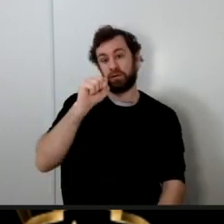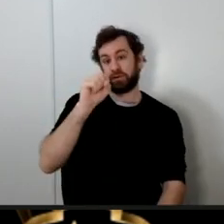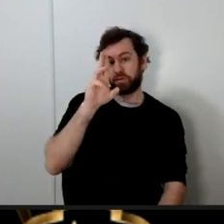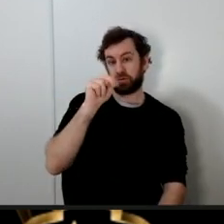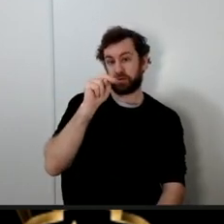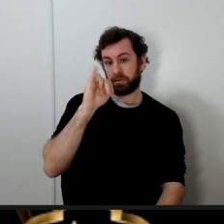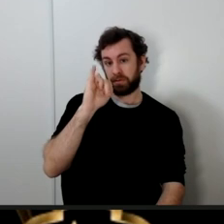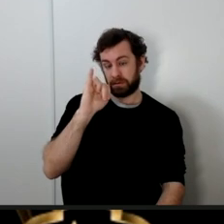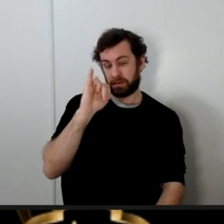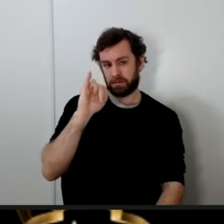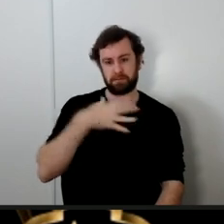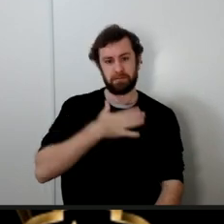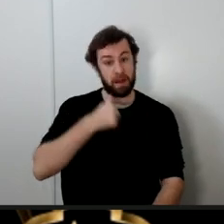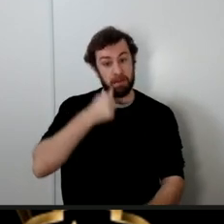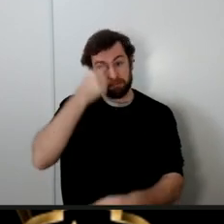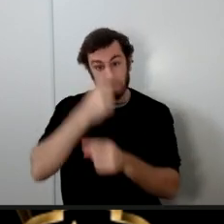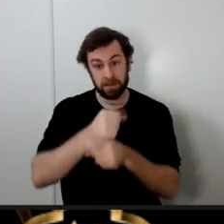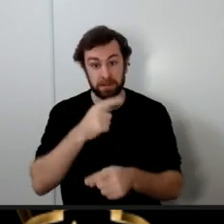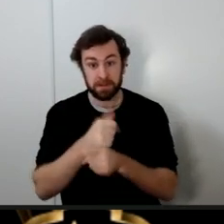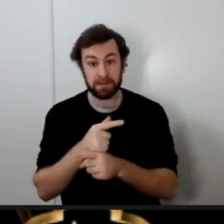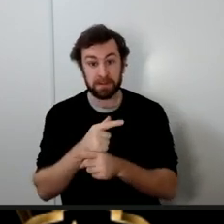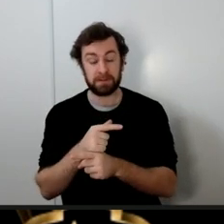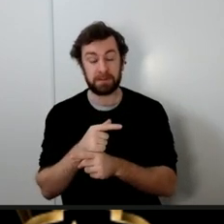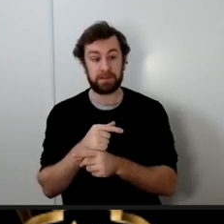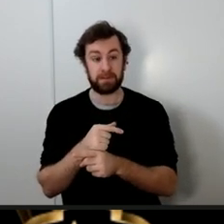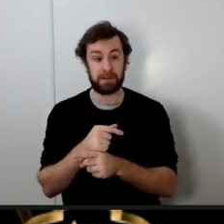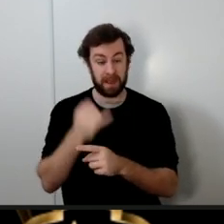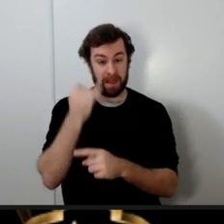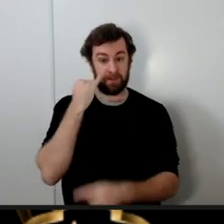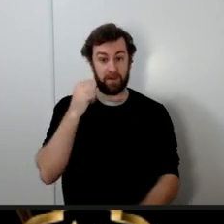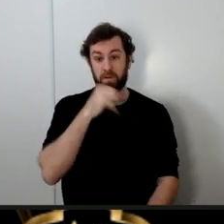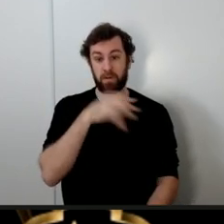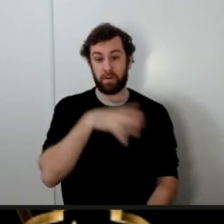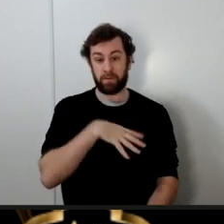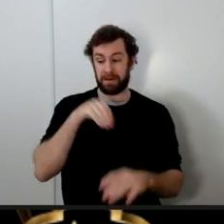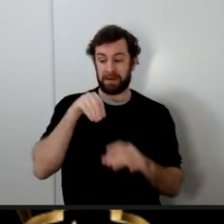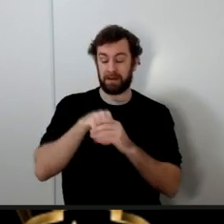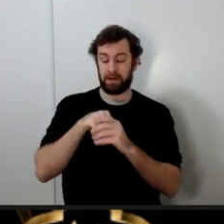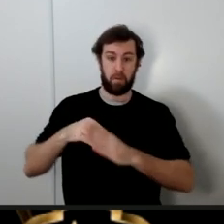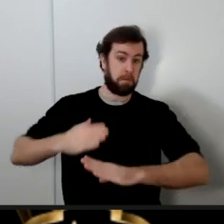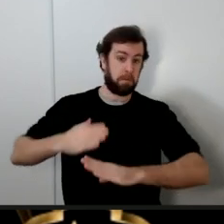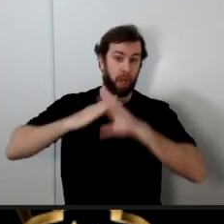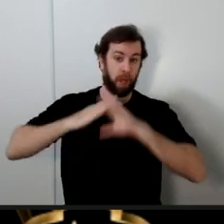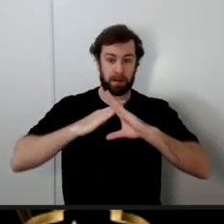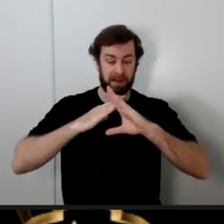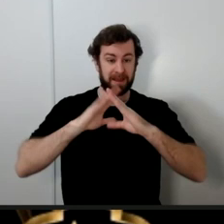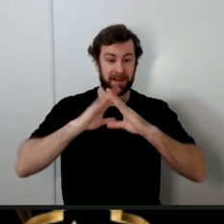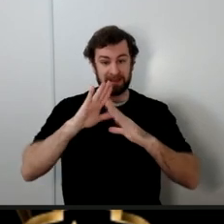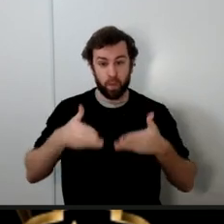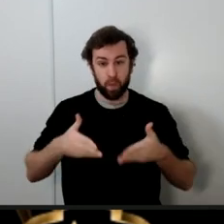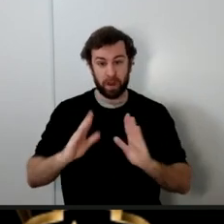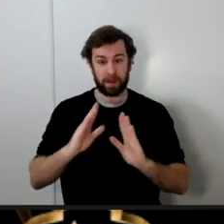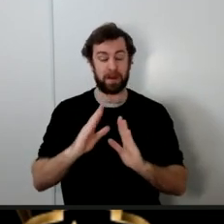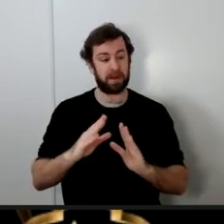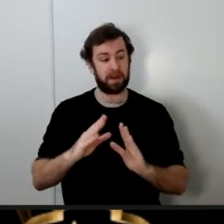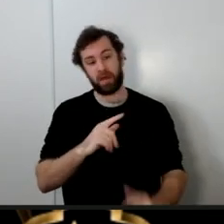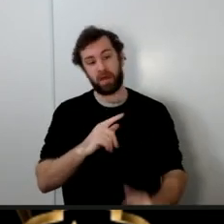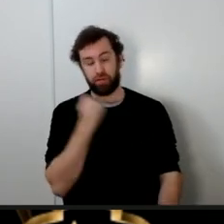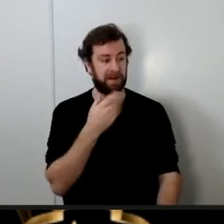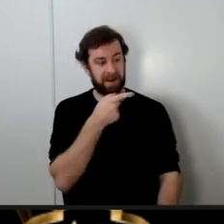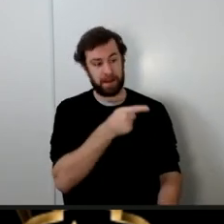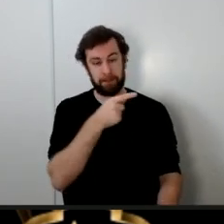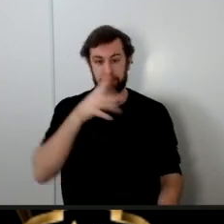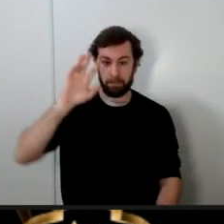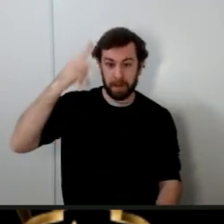brothers and sisters how about if a woman is in his way and she is threatening him politically